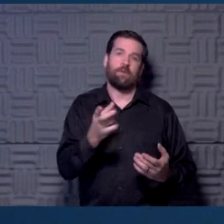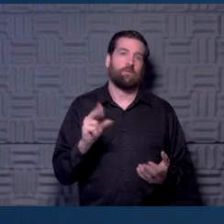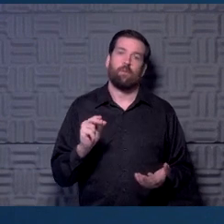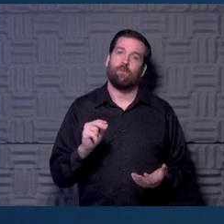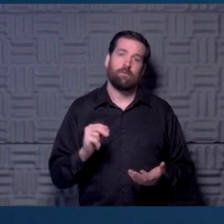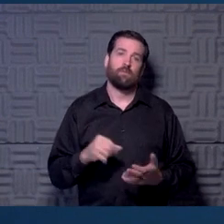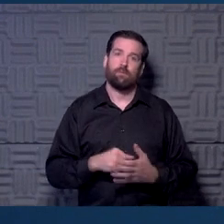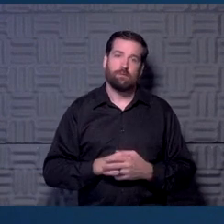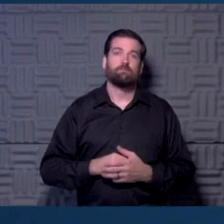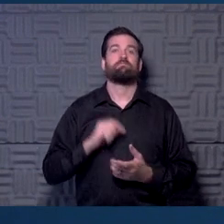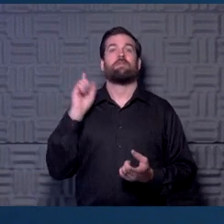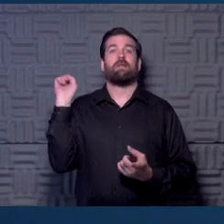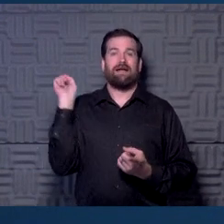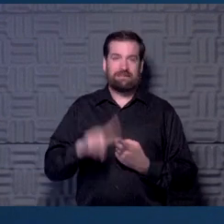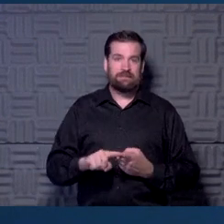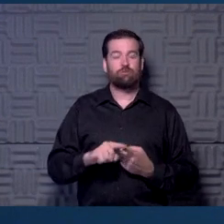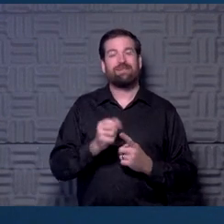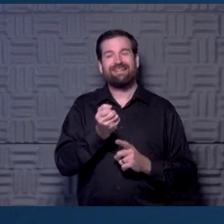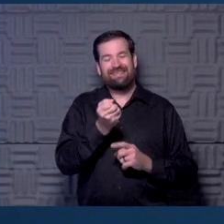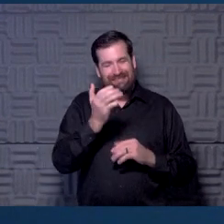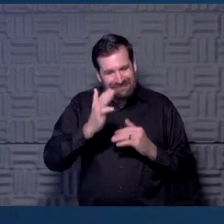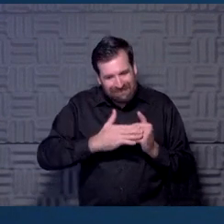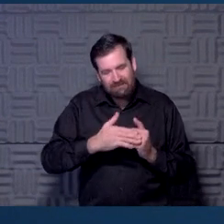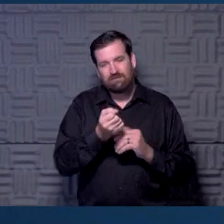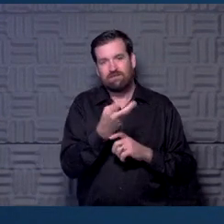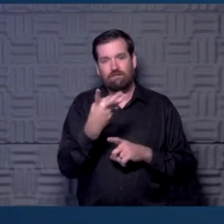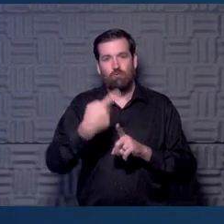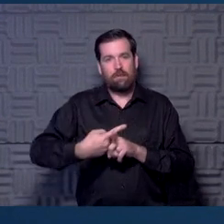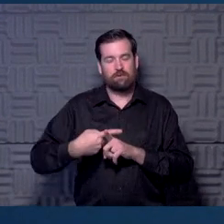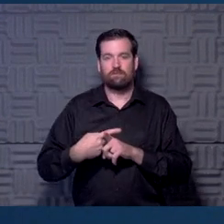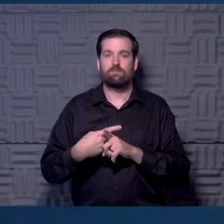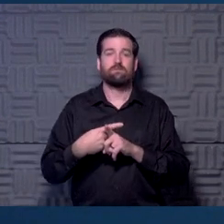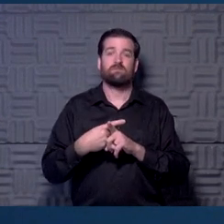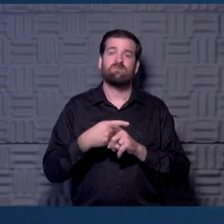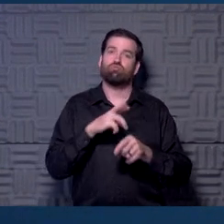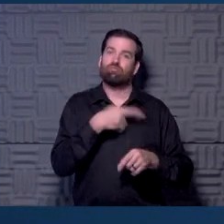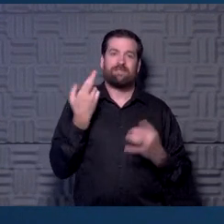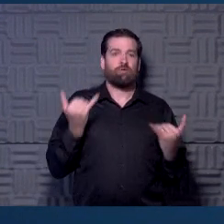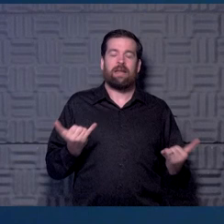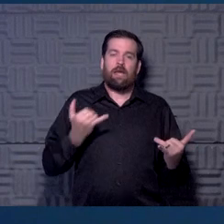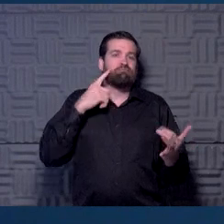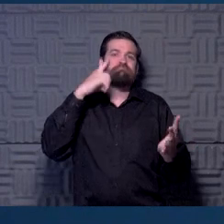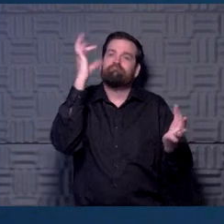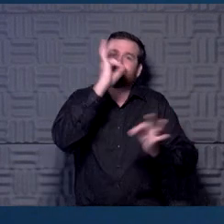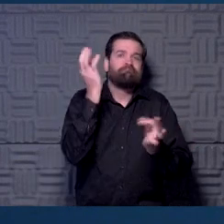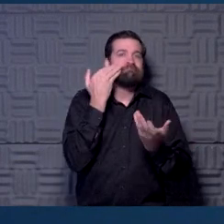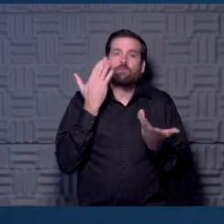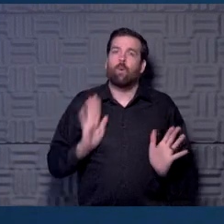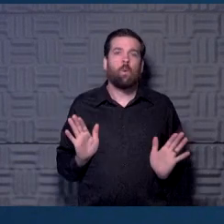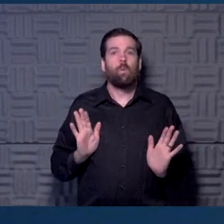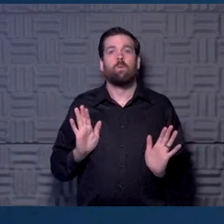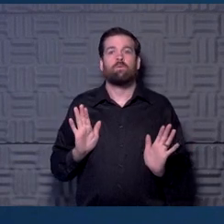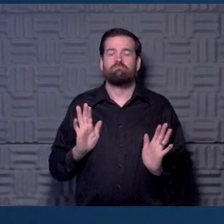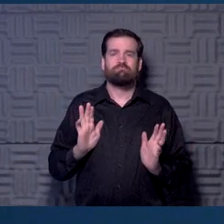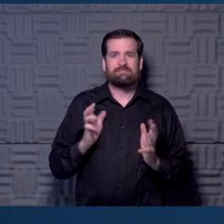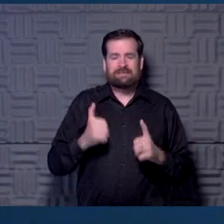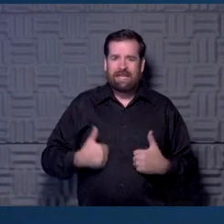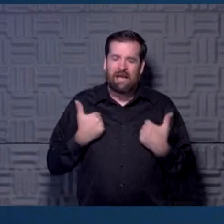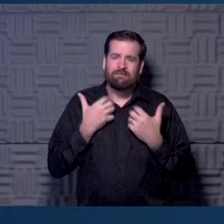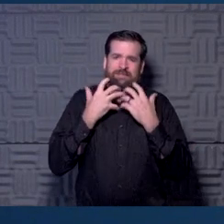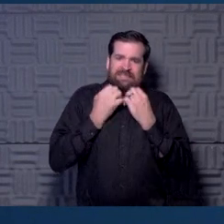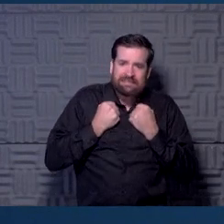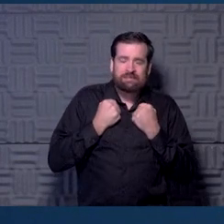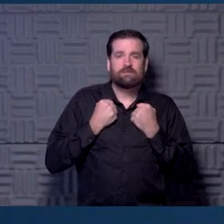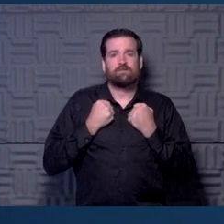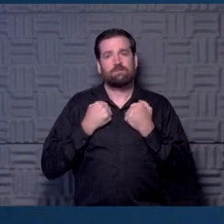do it until at least several months. I just think that there are risks that are unknown at this point and life is precious and health is precious.